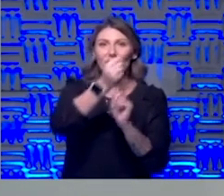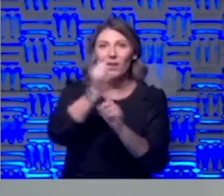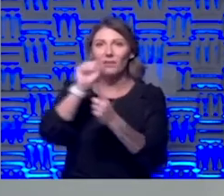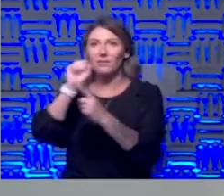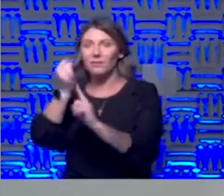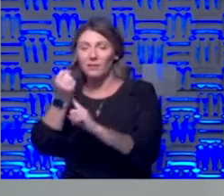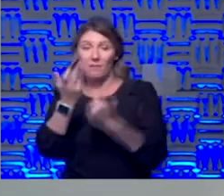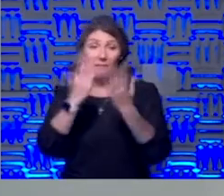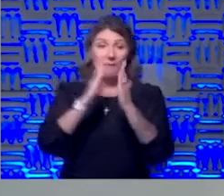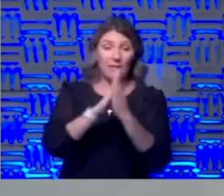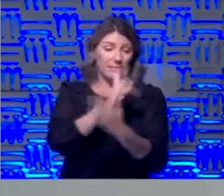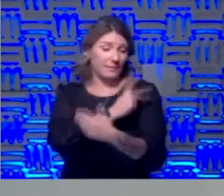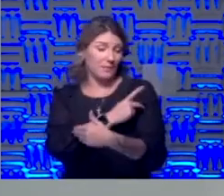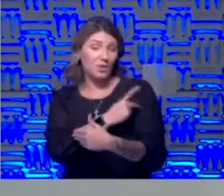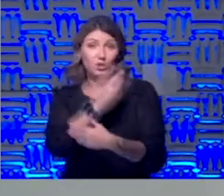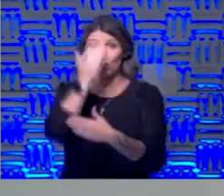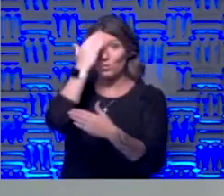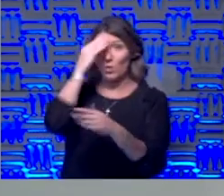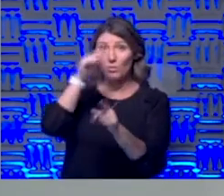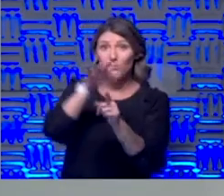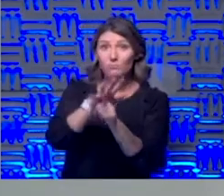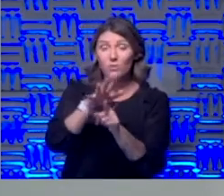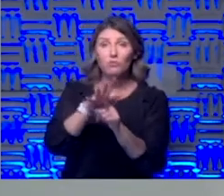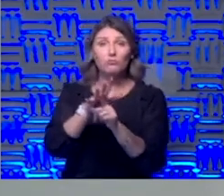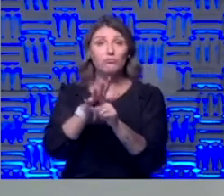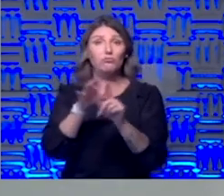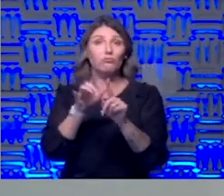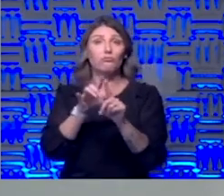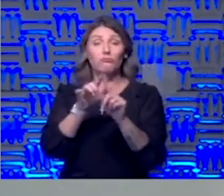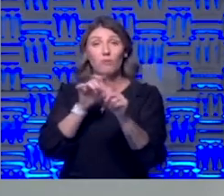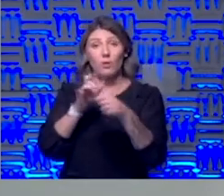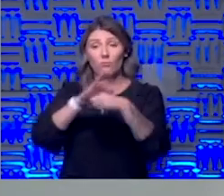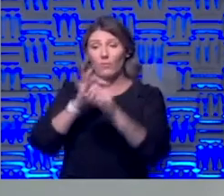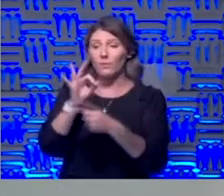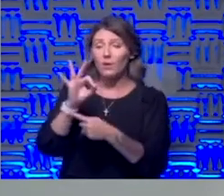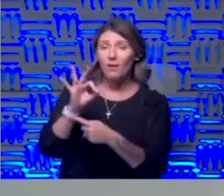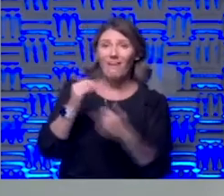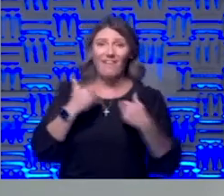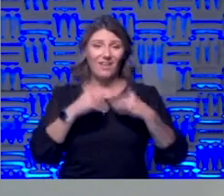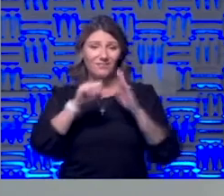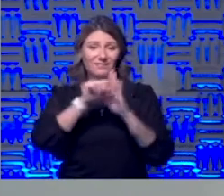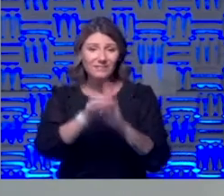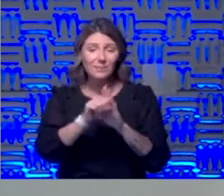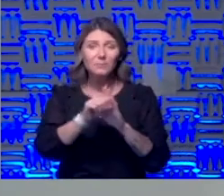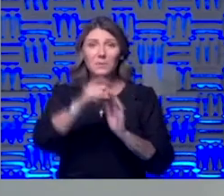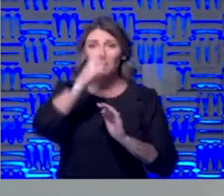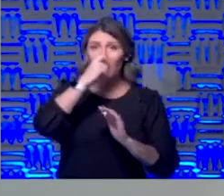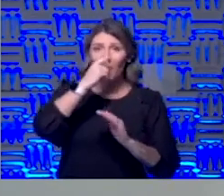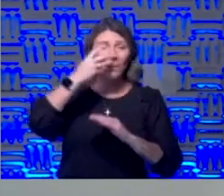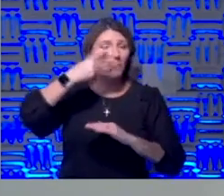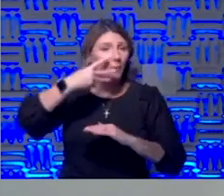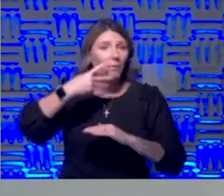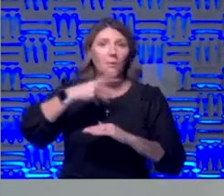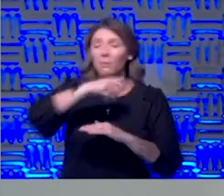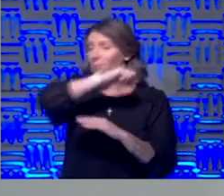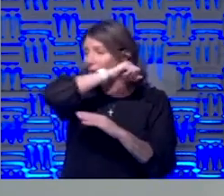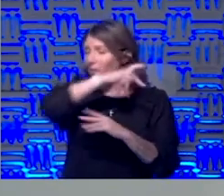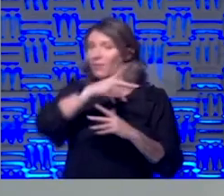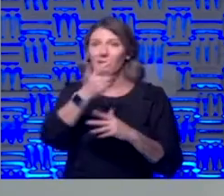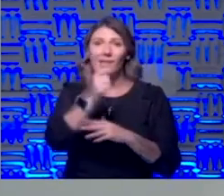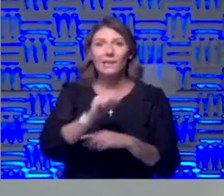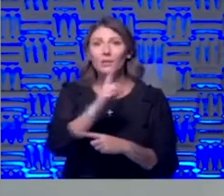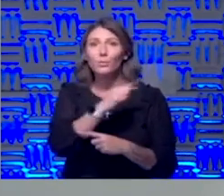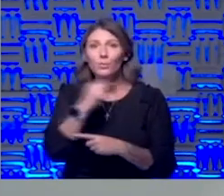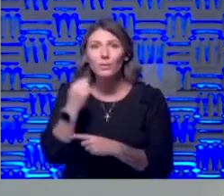if they have had any known exposure to covid we also ask them if they are symptomatic or having any risk factors that